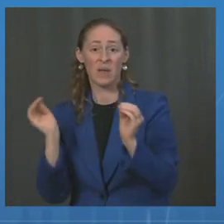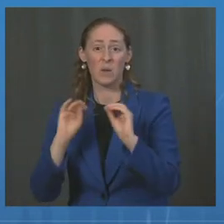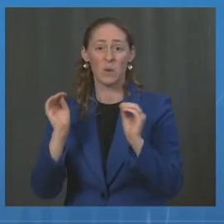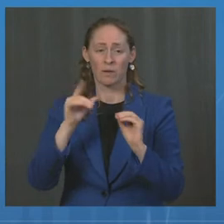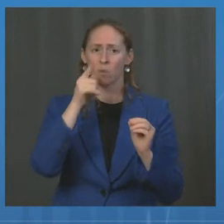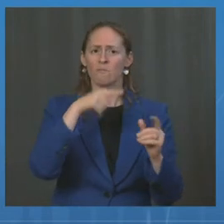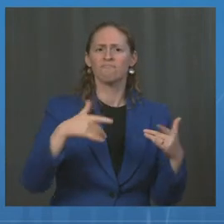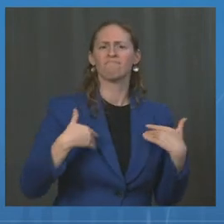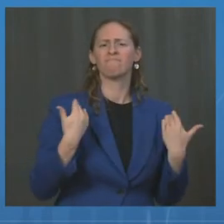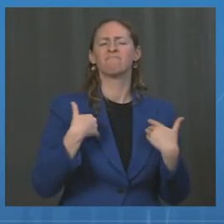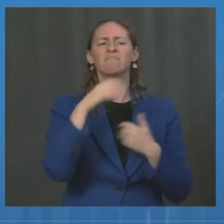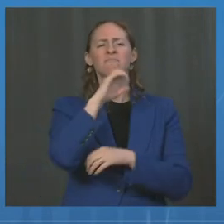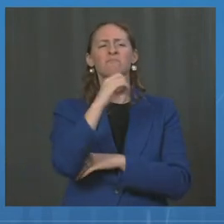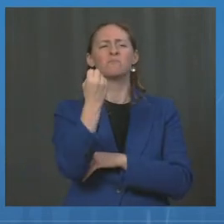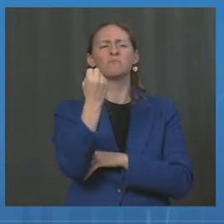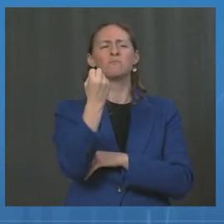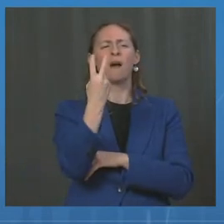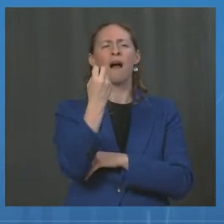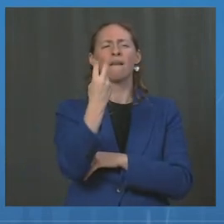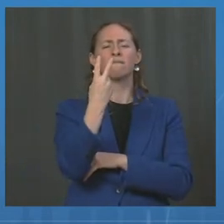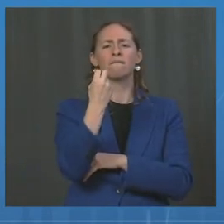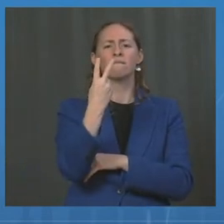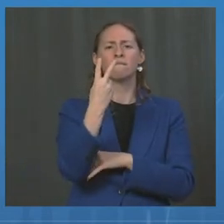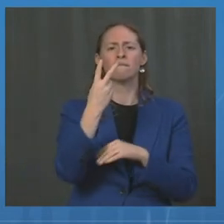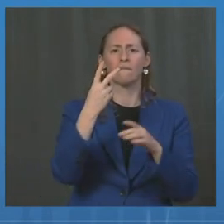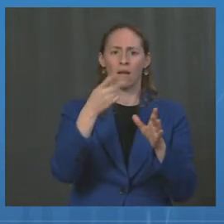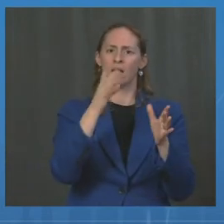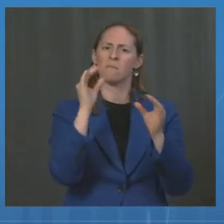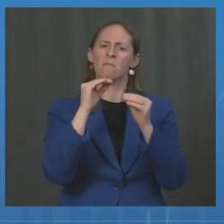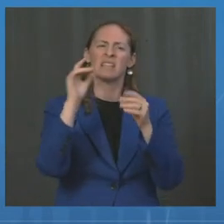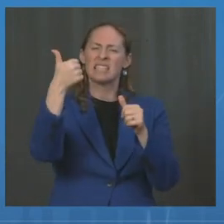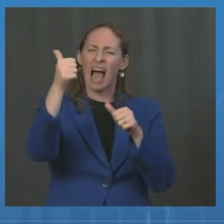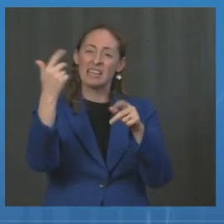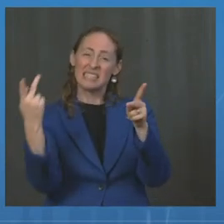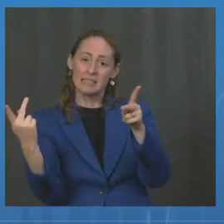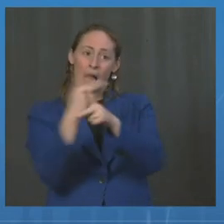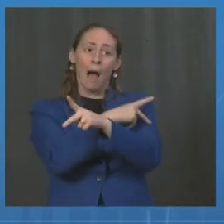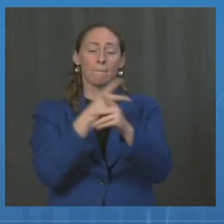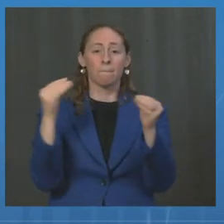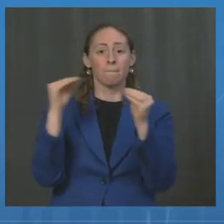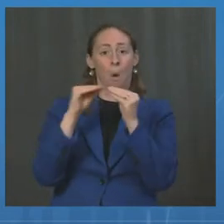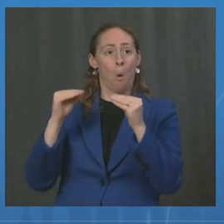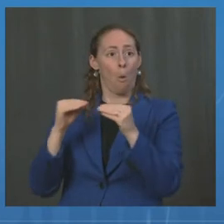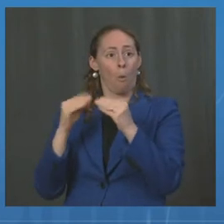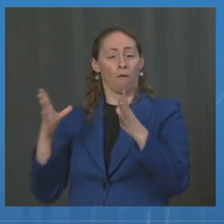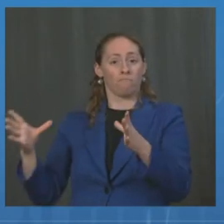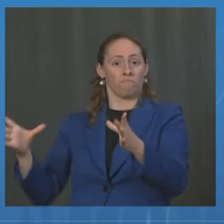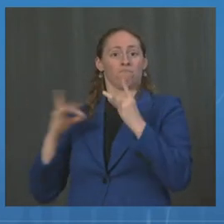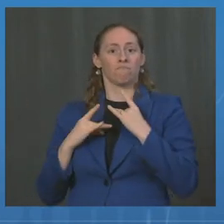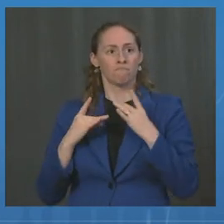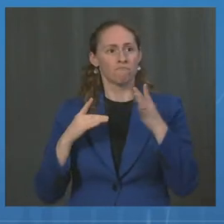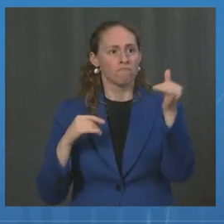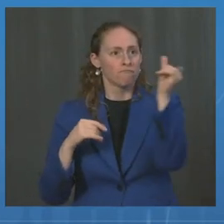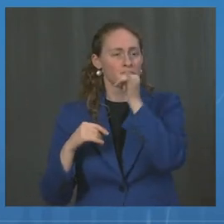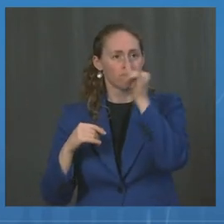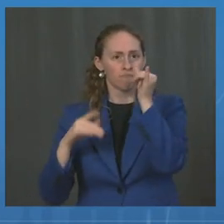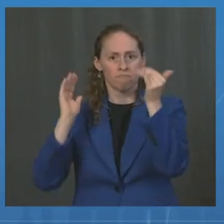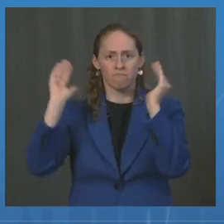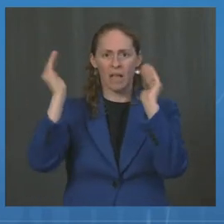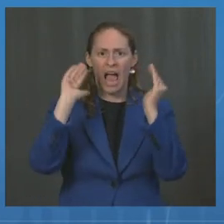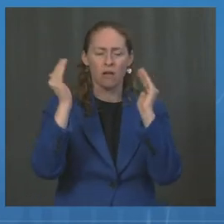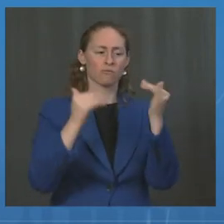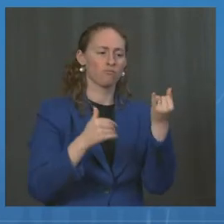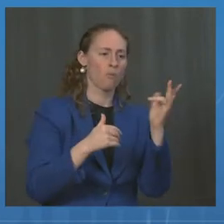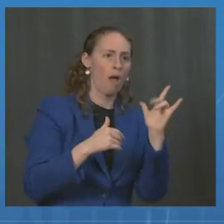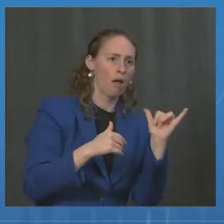nearly 10 times higher than that among fully vaccinated adolescents during the month of July. The second study